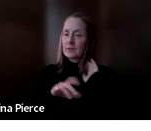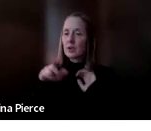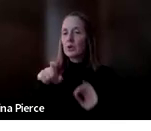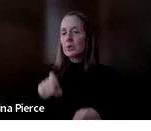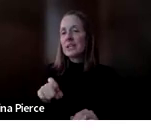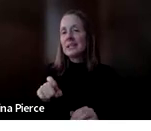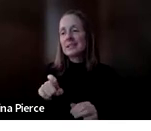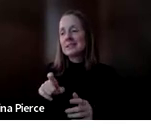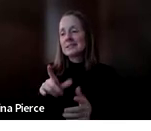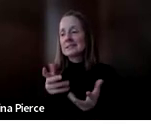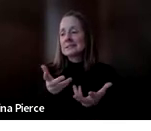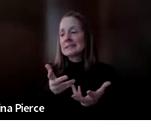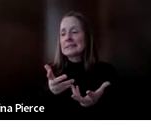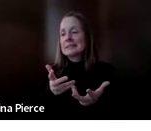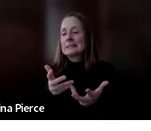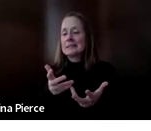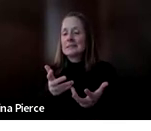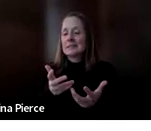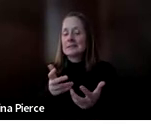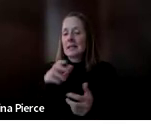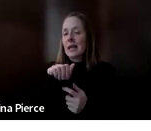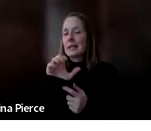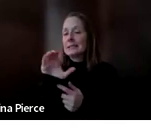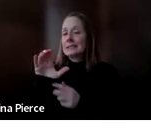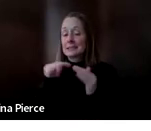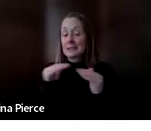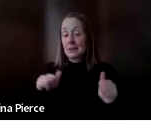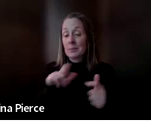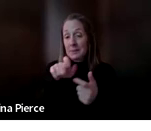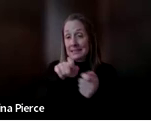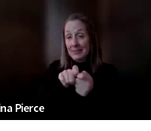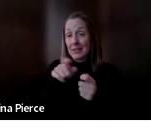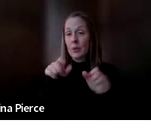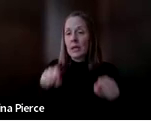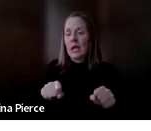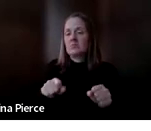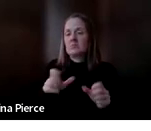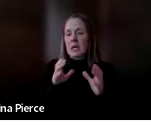uses that dialect, there are resources available that can help you work on those customizations.